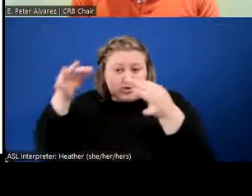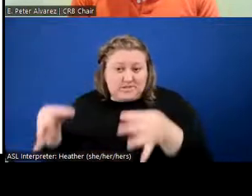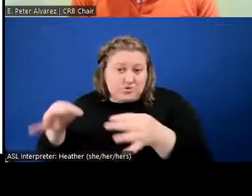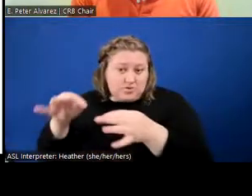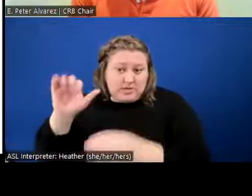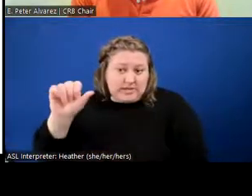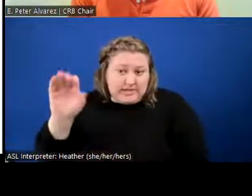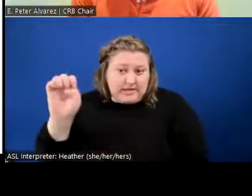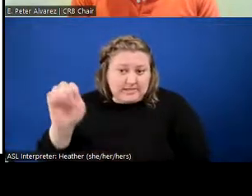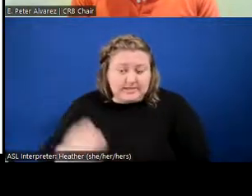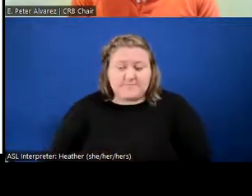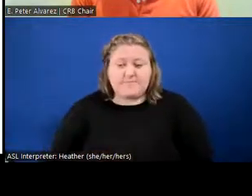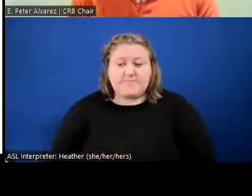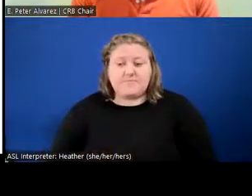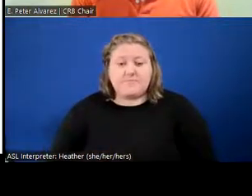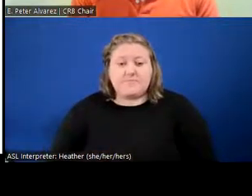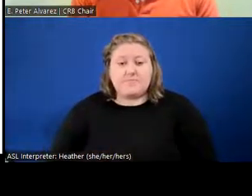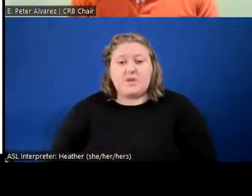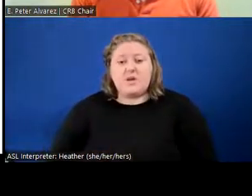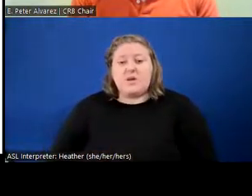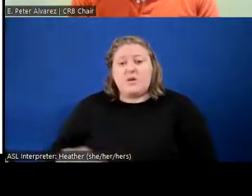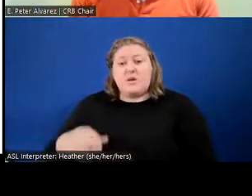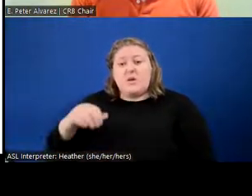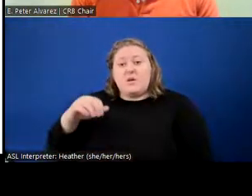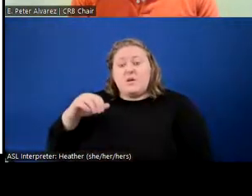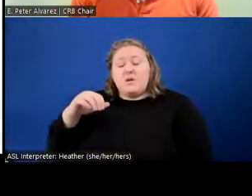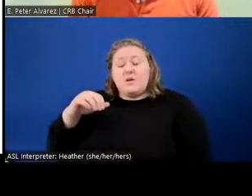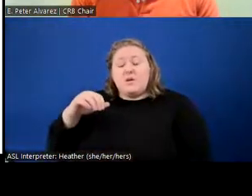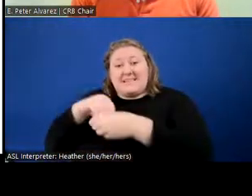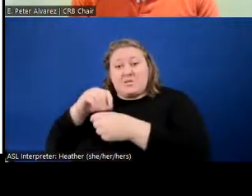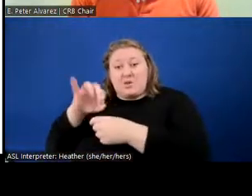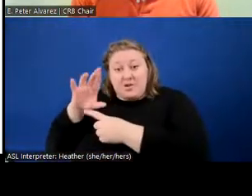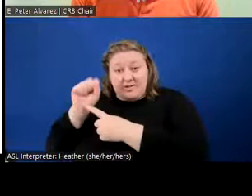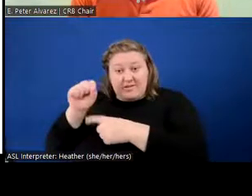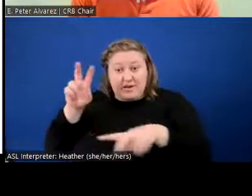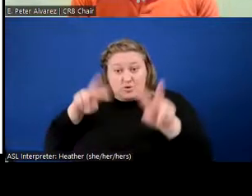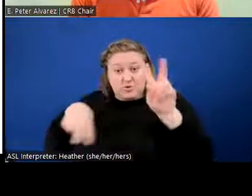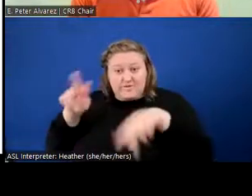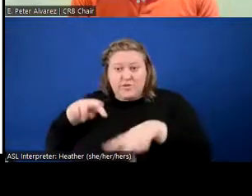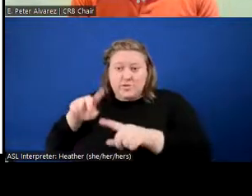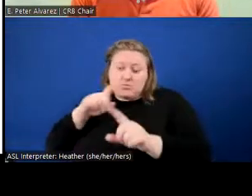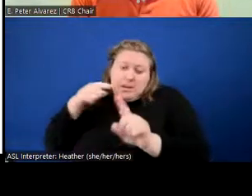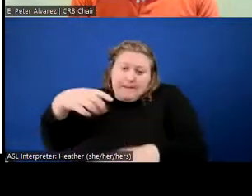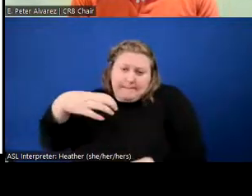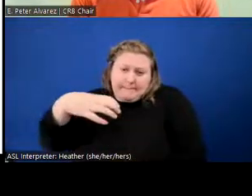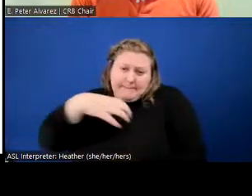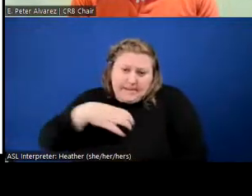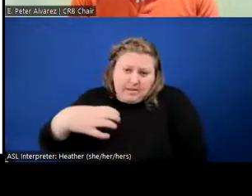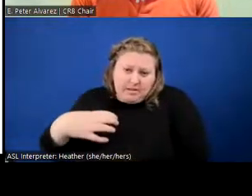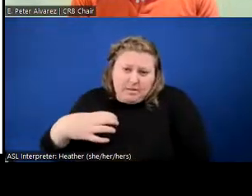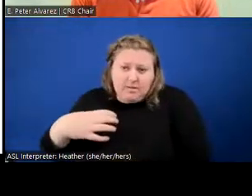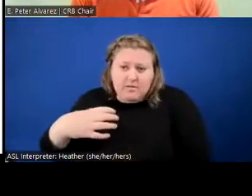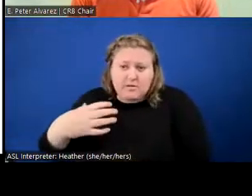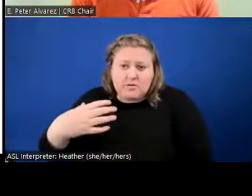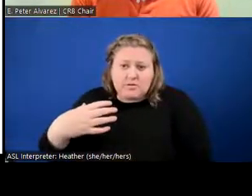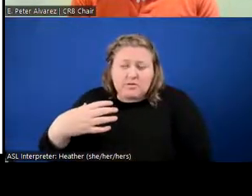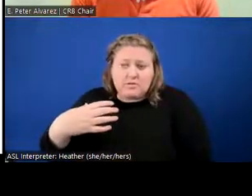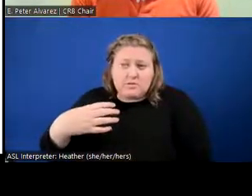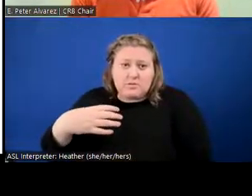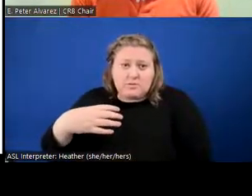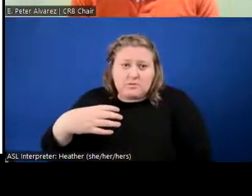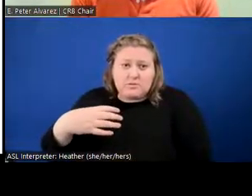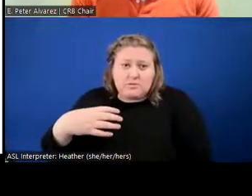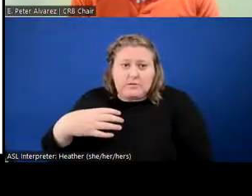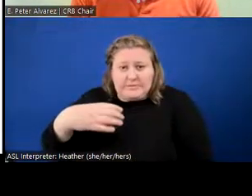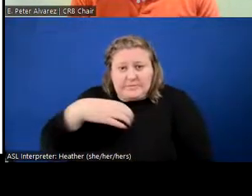case. Internal affairs oversight panel is a review, almost, it's an appeal, it is almost, not almost, it is an appeal of